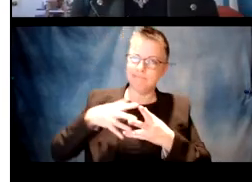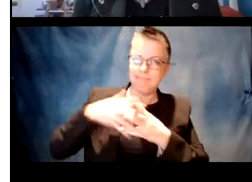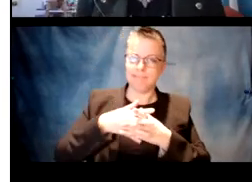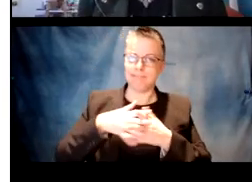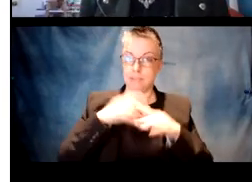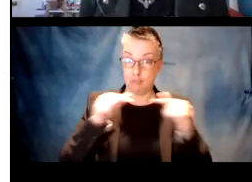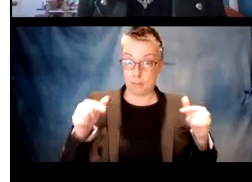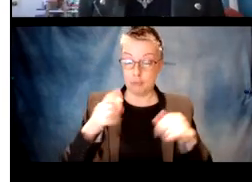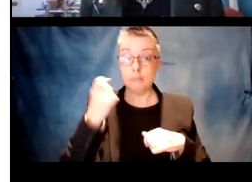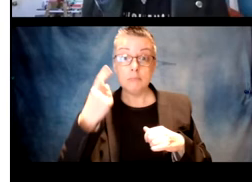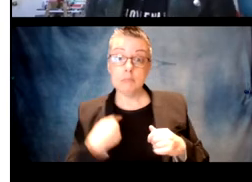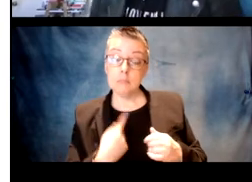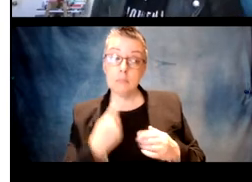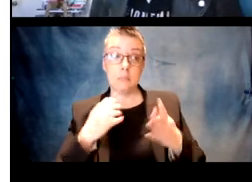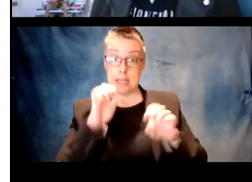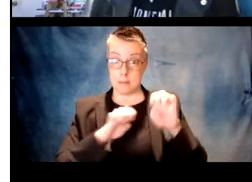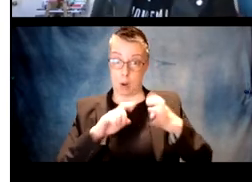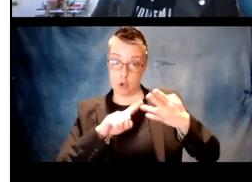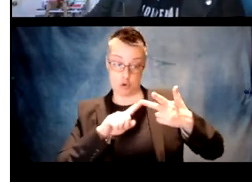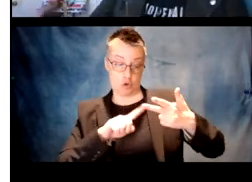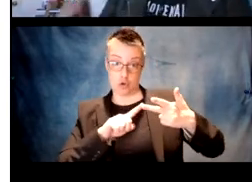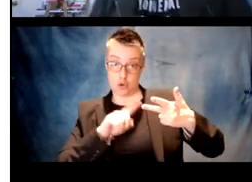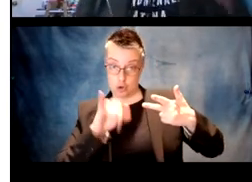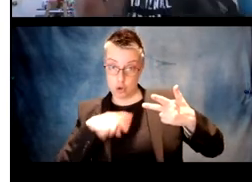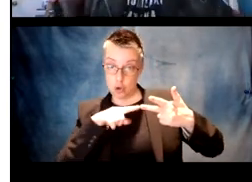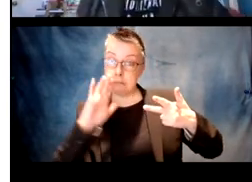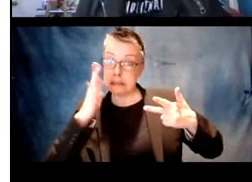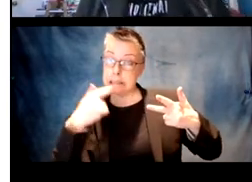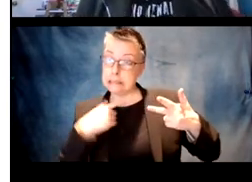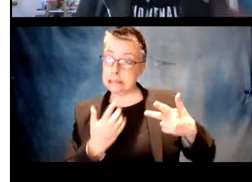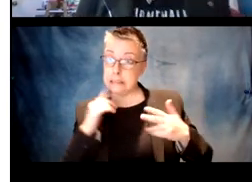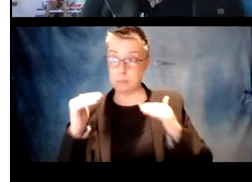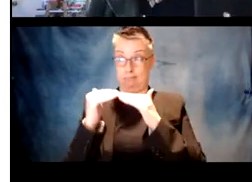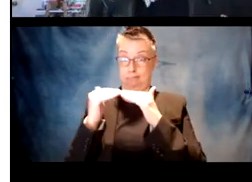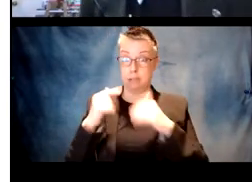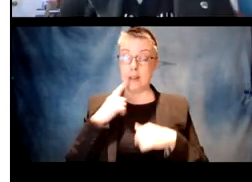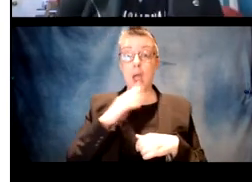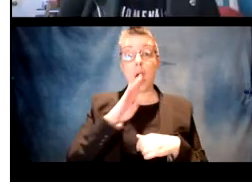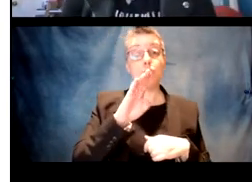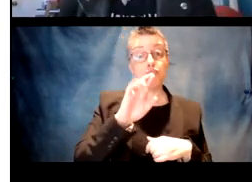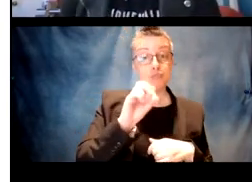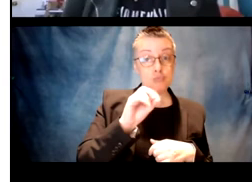like forms in their dialect are part of their grammar at this point. And then experiment three suggests that they,